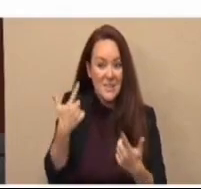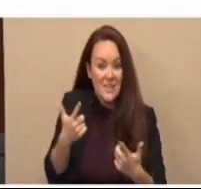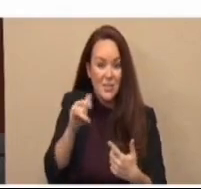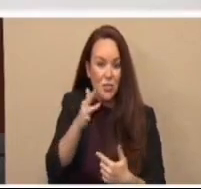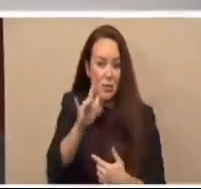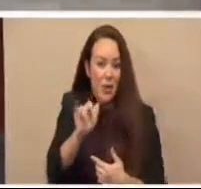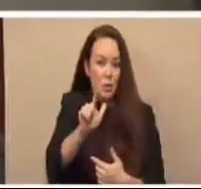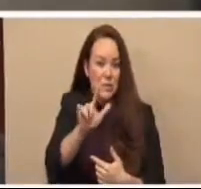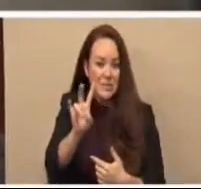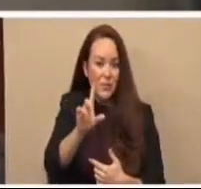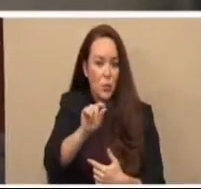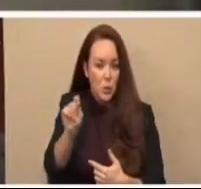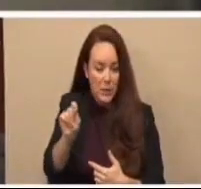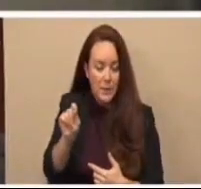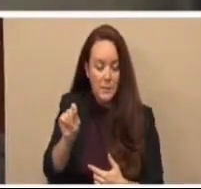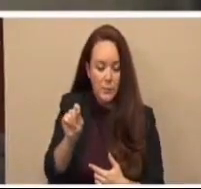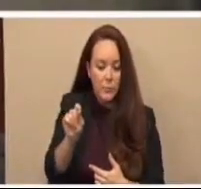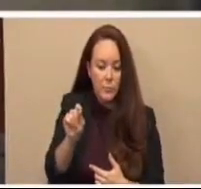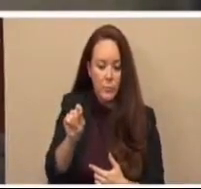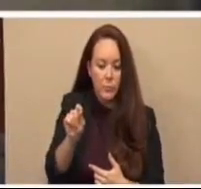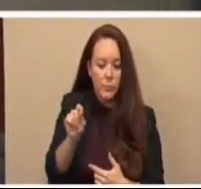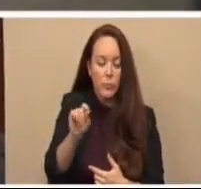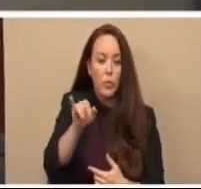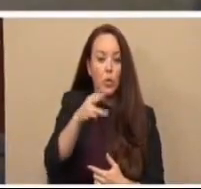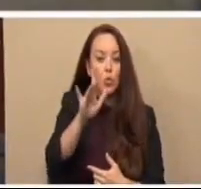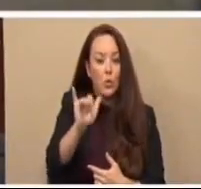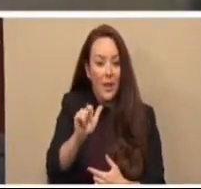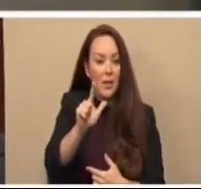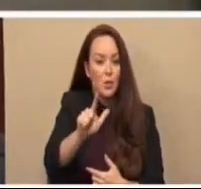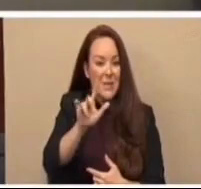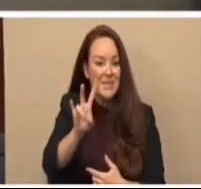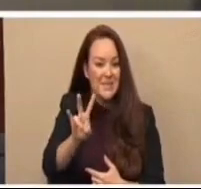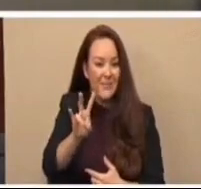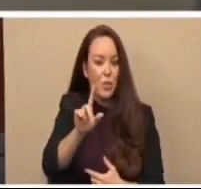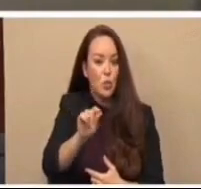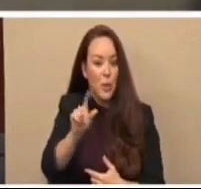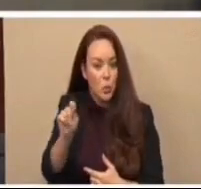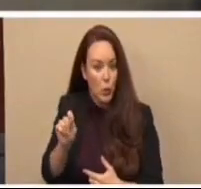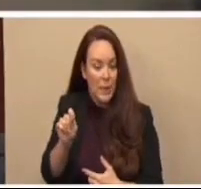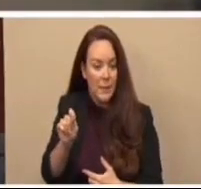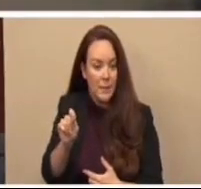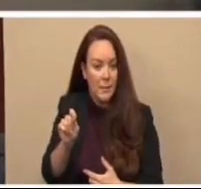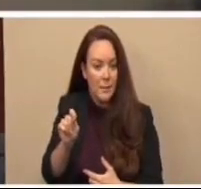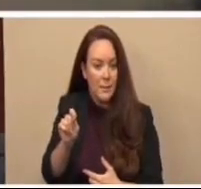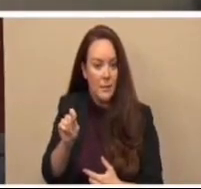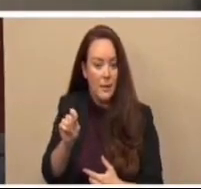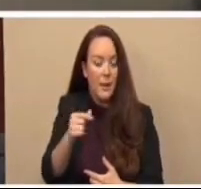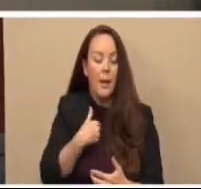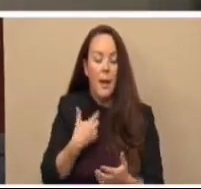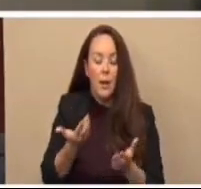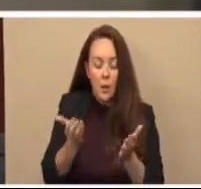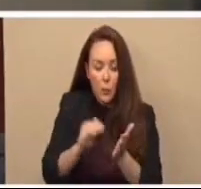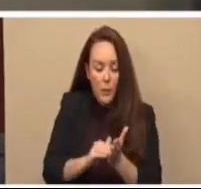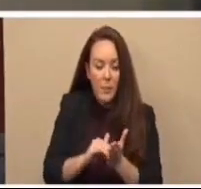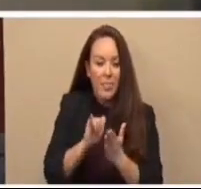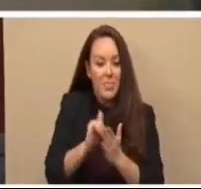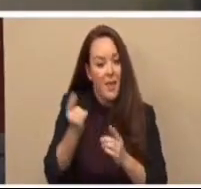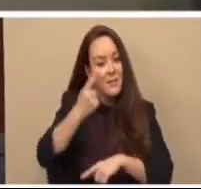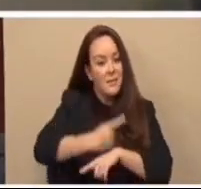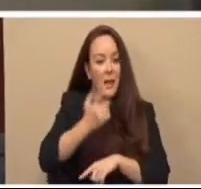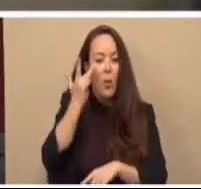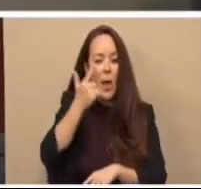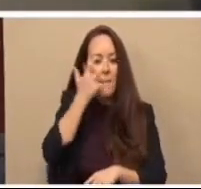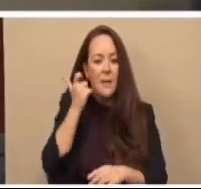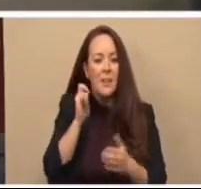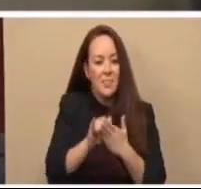27, 2020. July 27, 2020. And I repeat that because it's